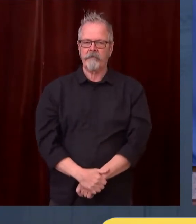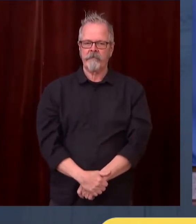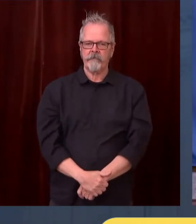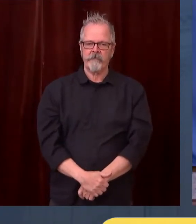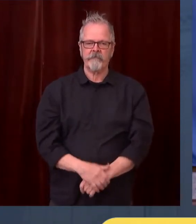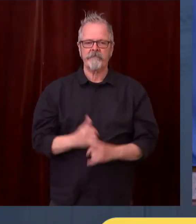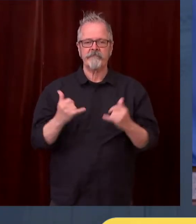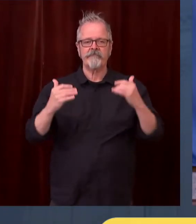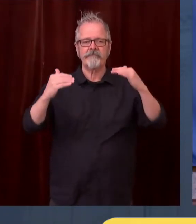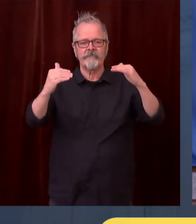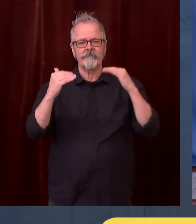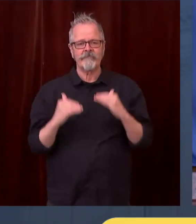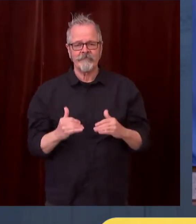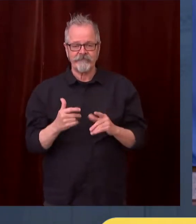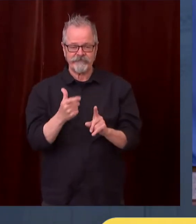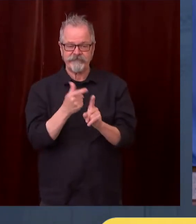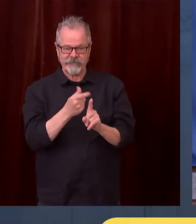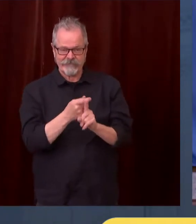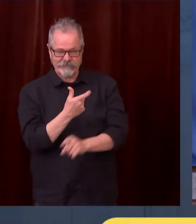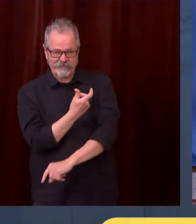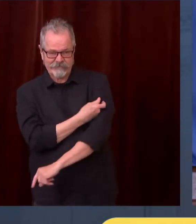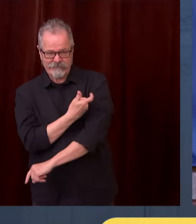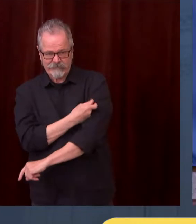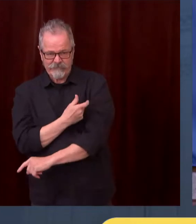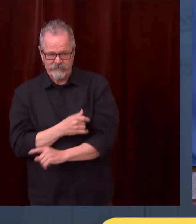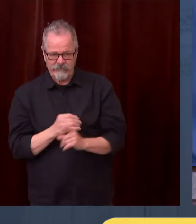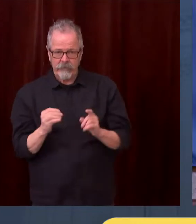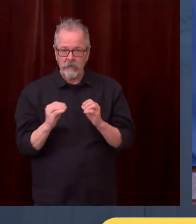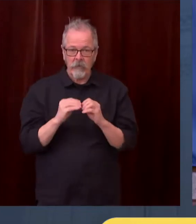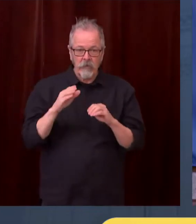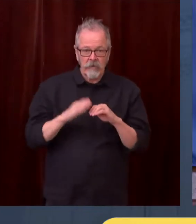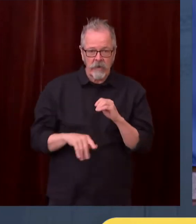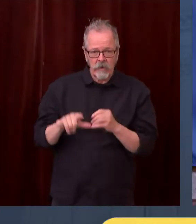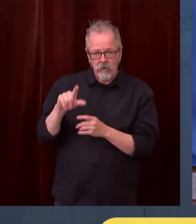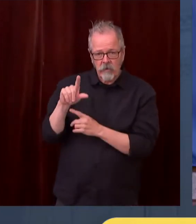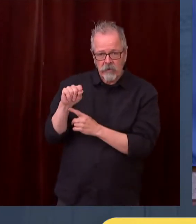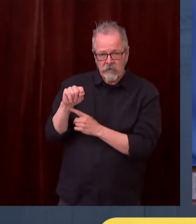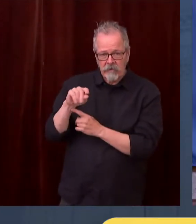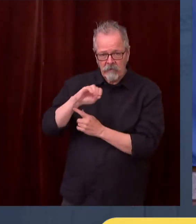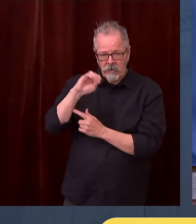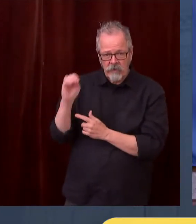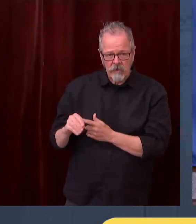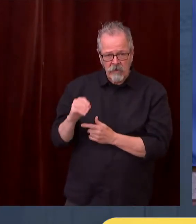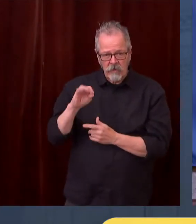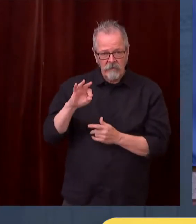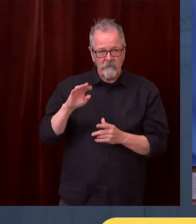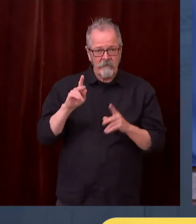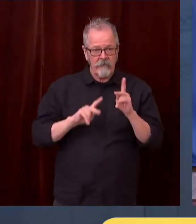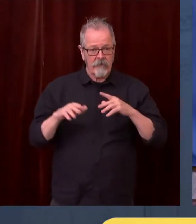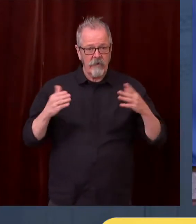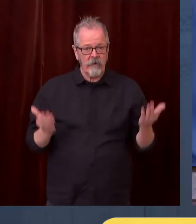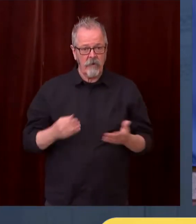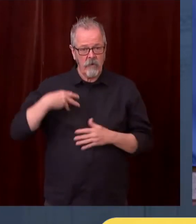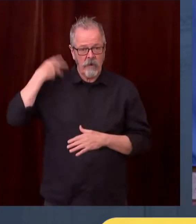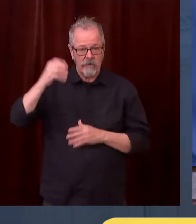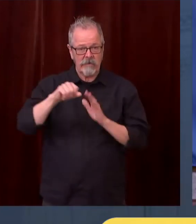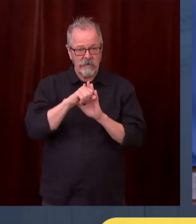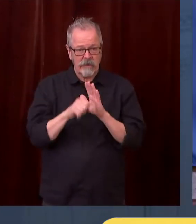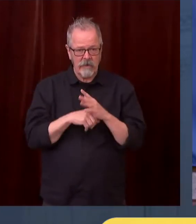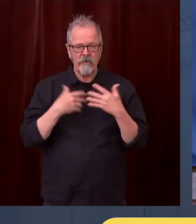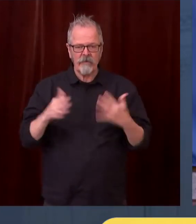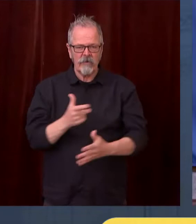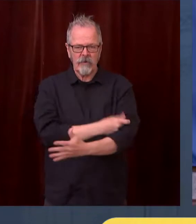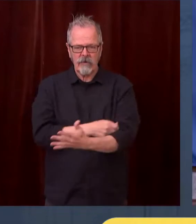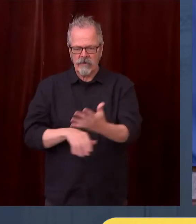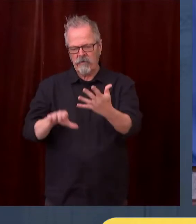Pleased to say that now more than 20% of Washingtonians are fully vaccinated. We have administered just about 3.8